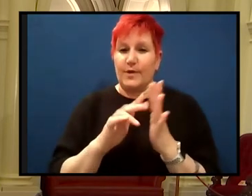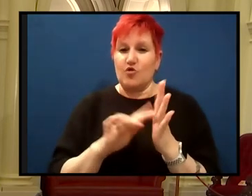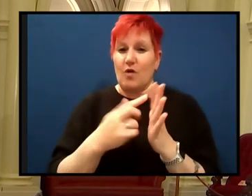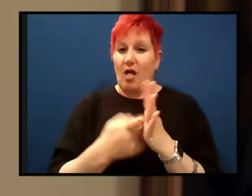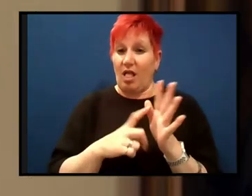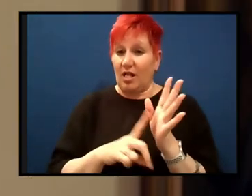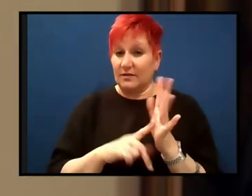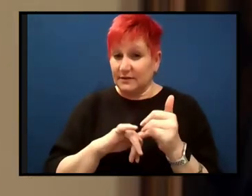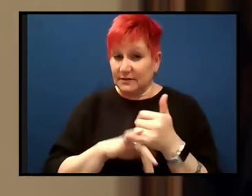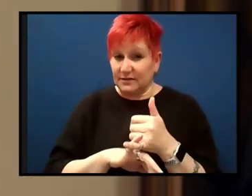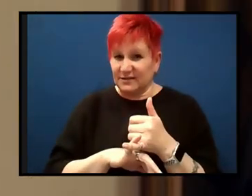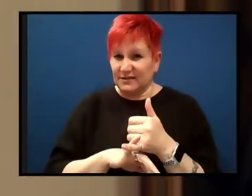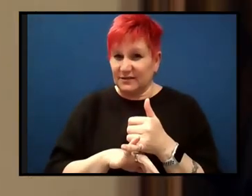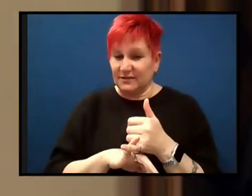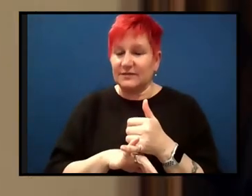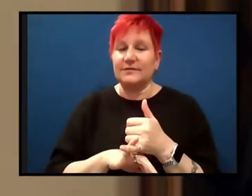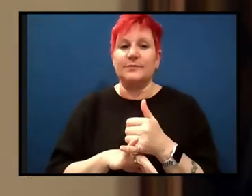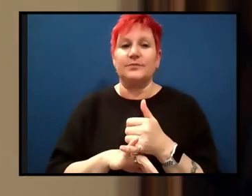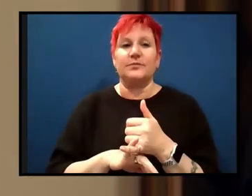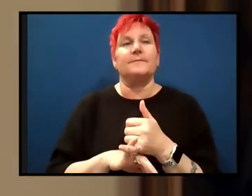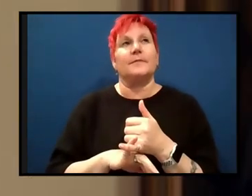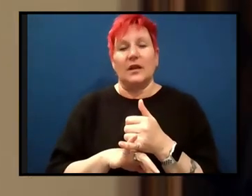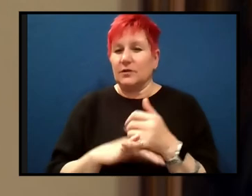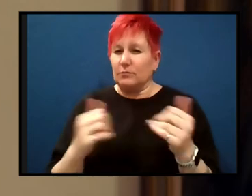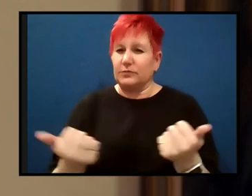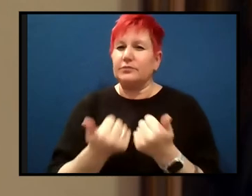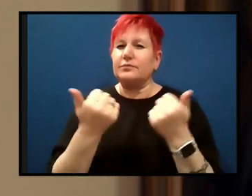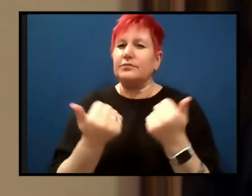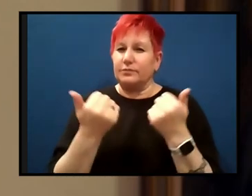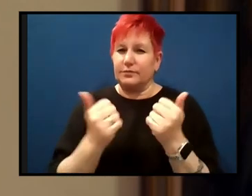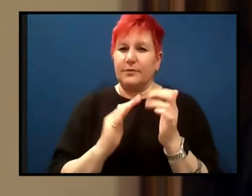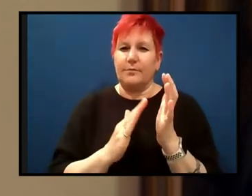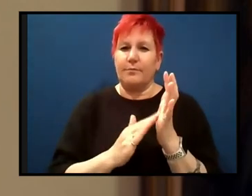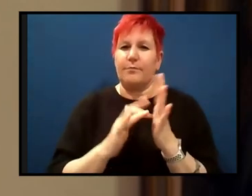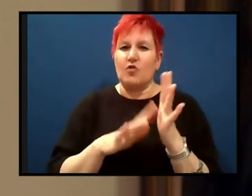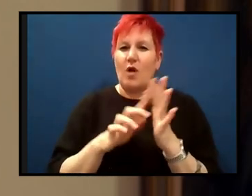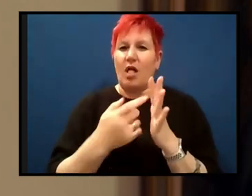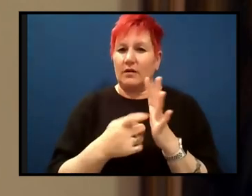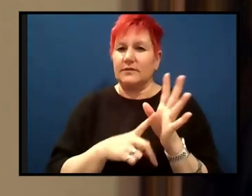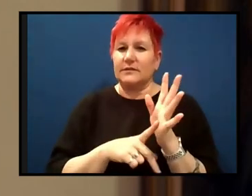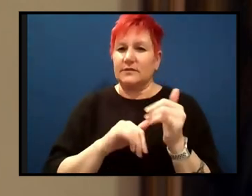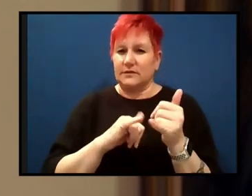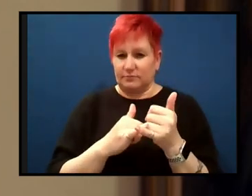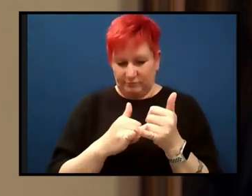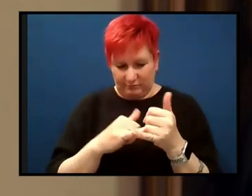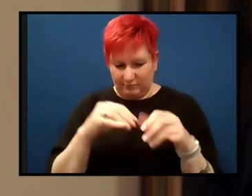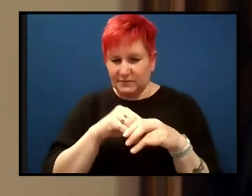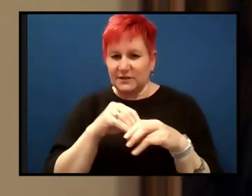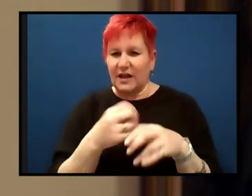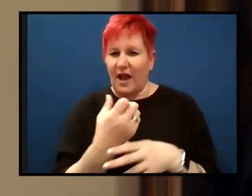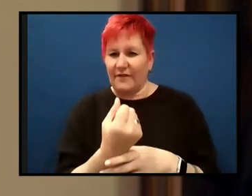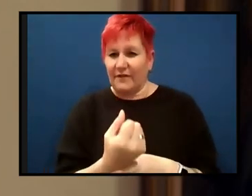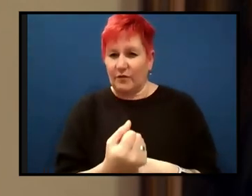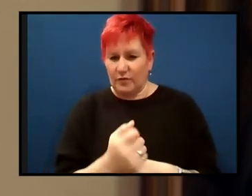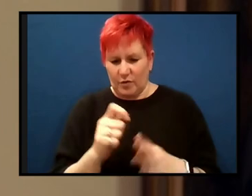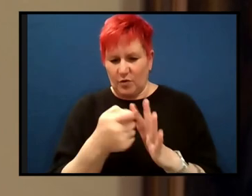paradigm shift, but there are, um, a lot of minerals which, have incredible properties, which we don't quite,